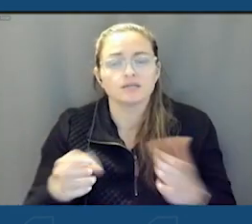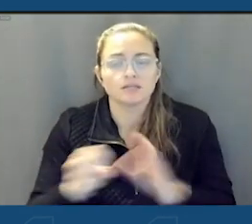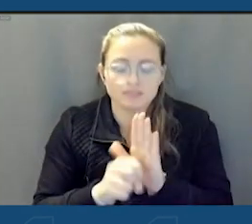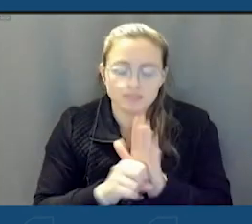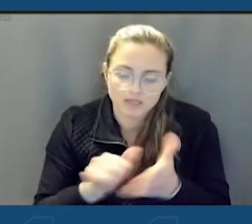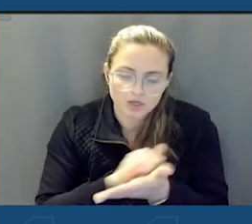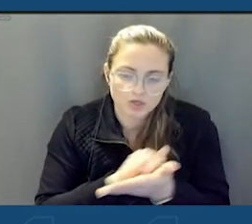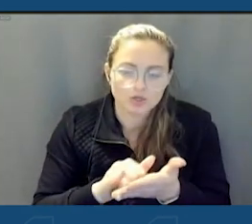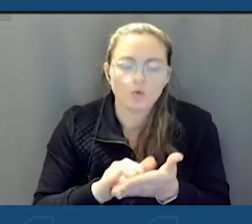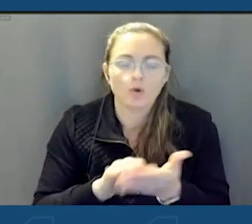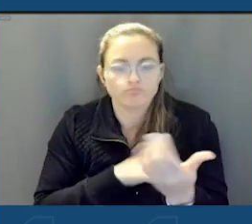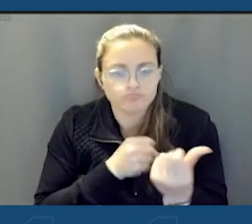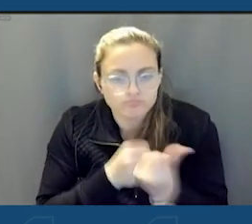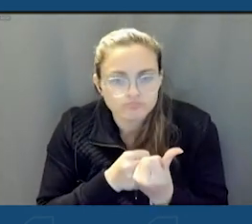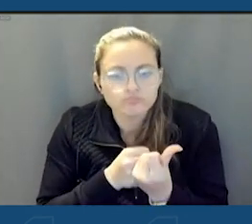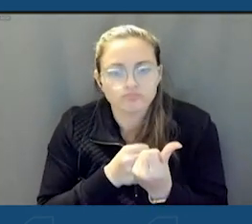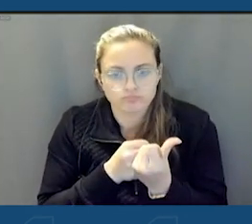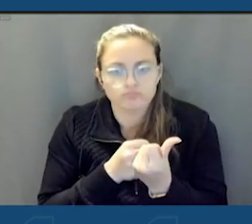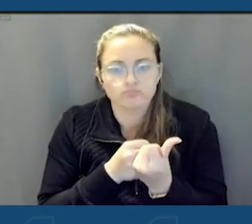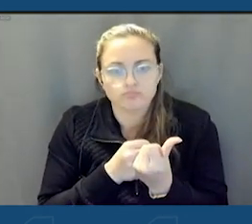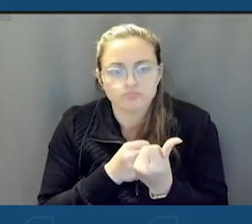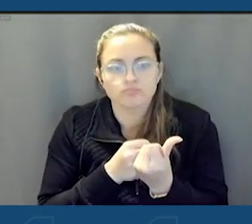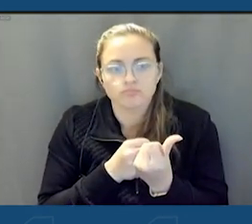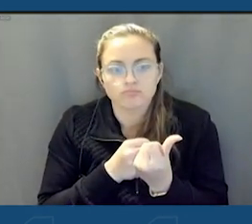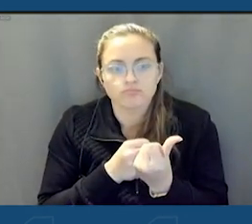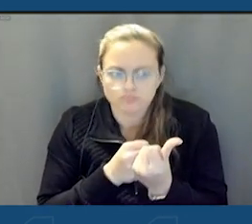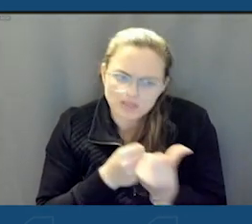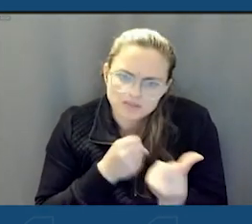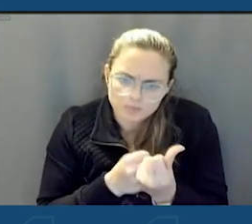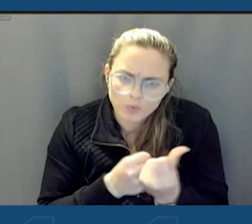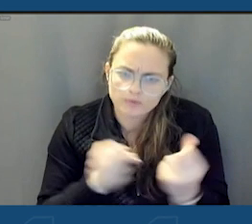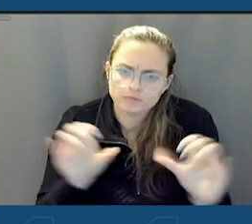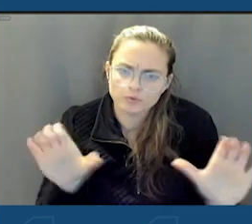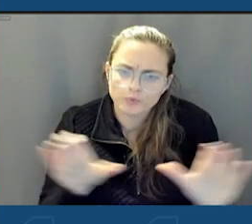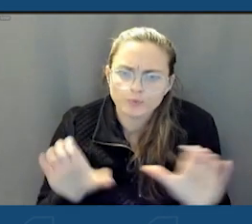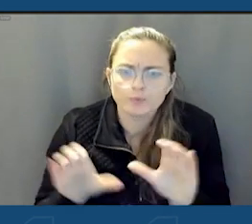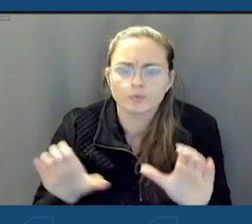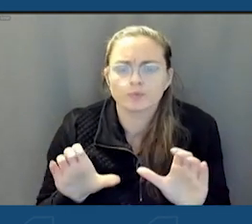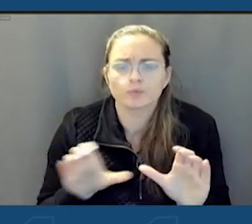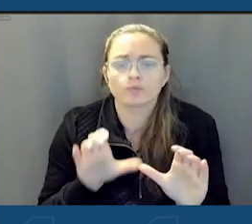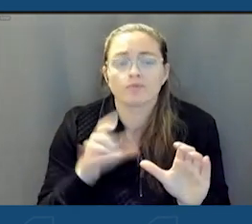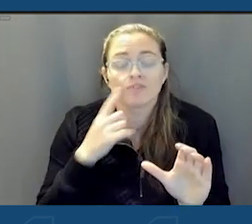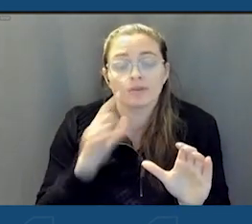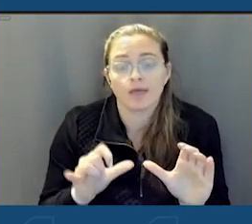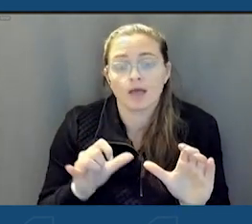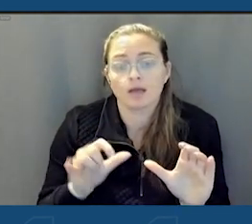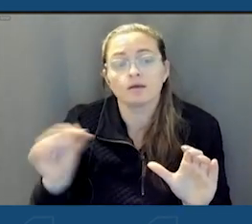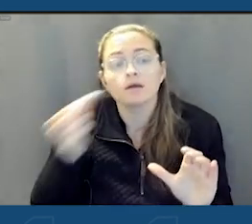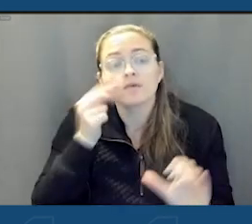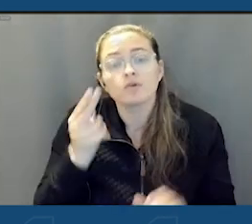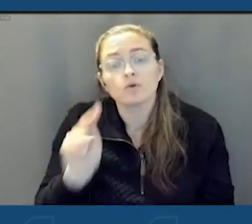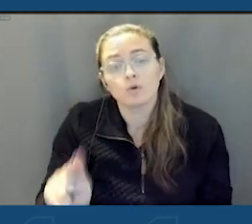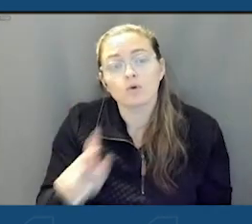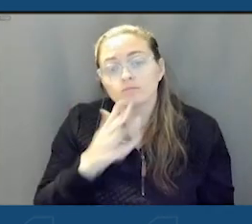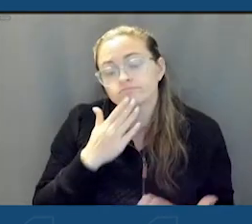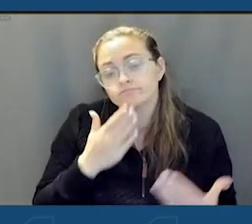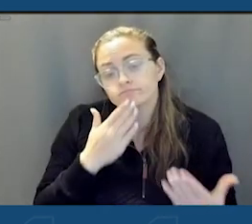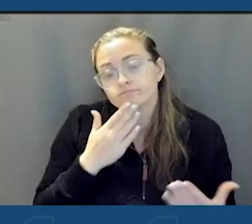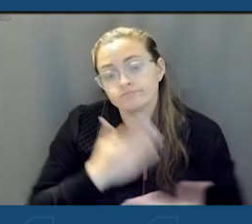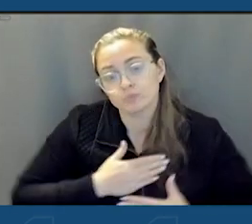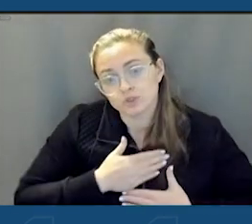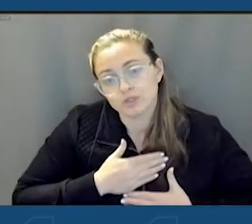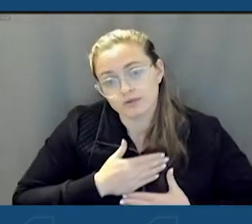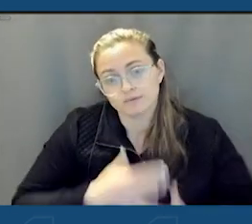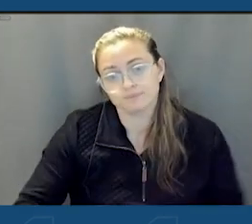York is behind you in, in some, and supports what you're doing for that. Governor Hochul will very appreciate it.